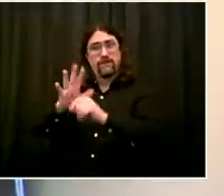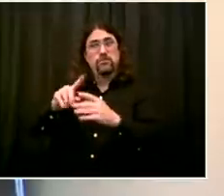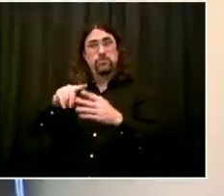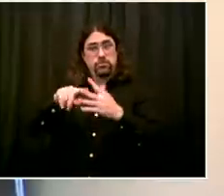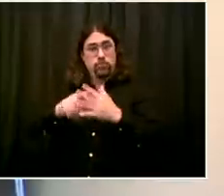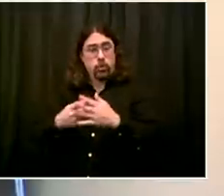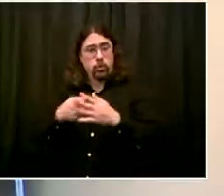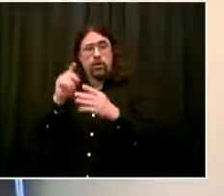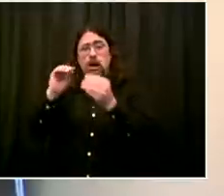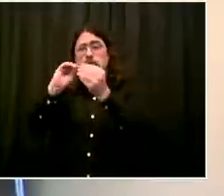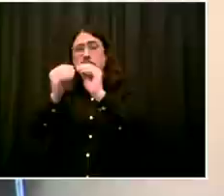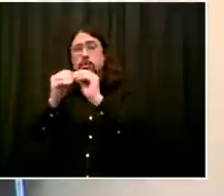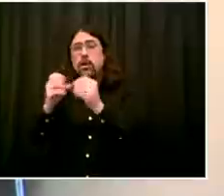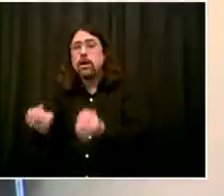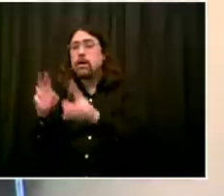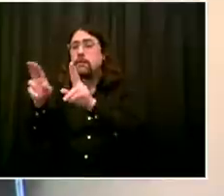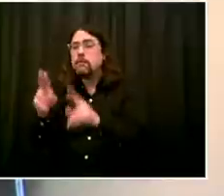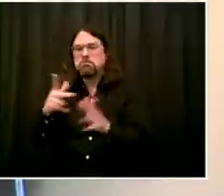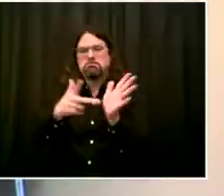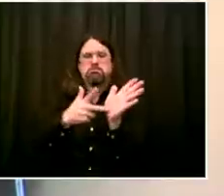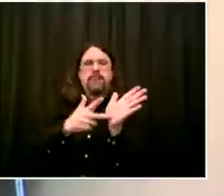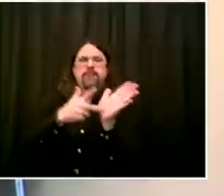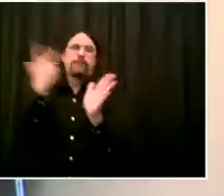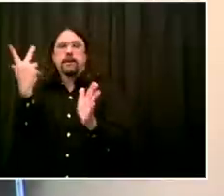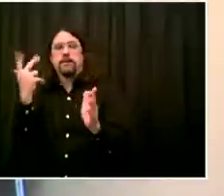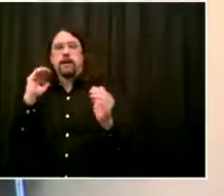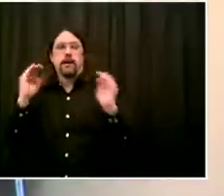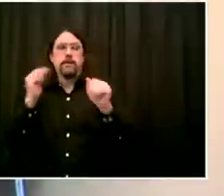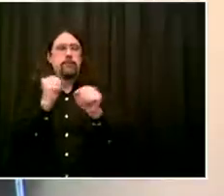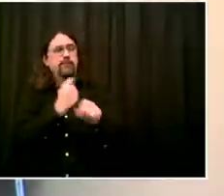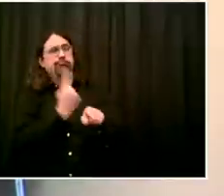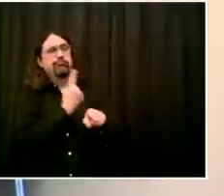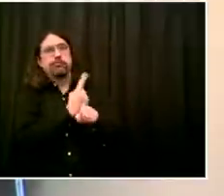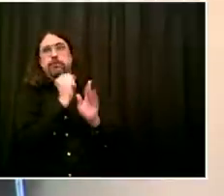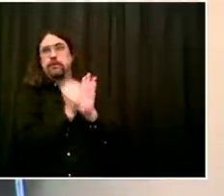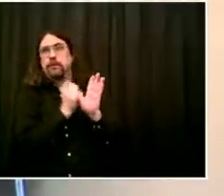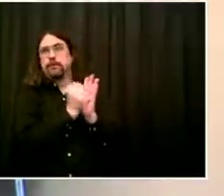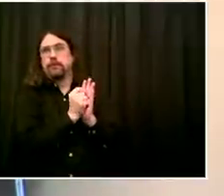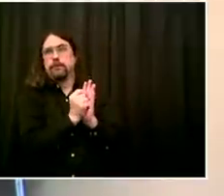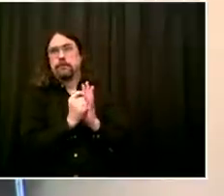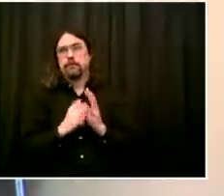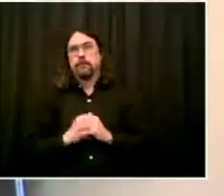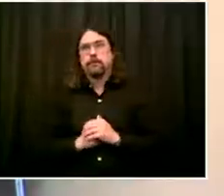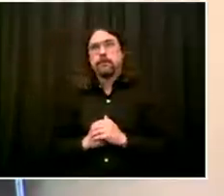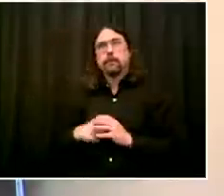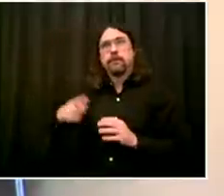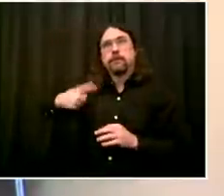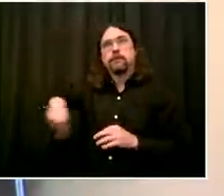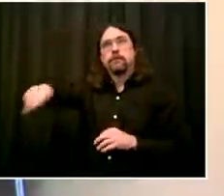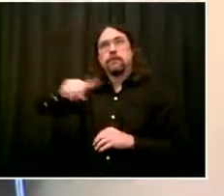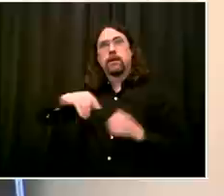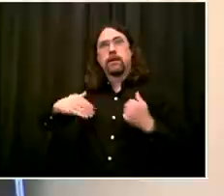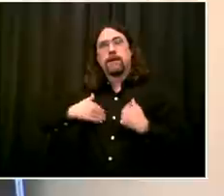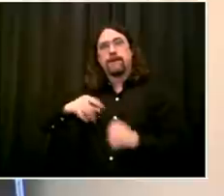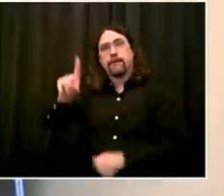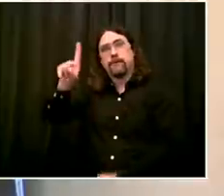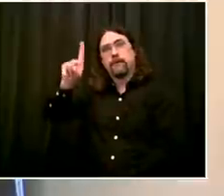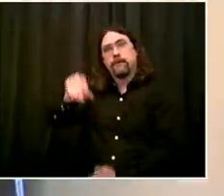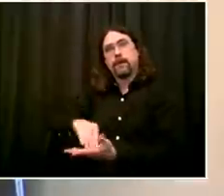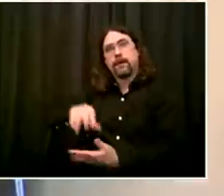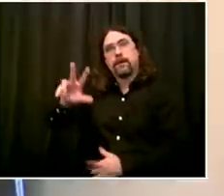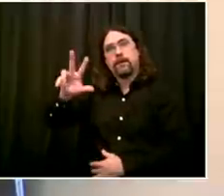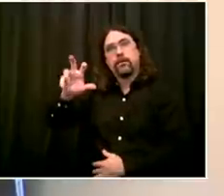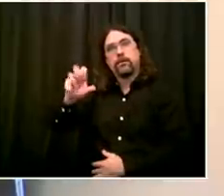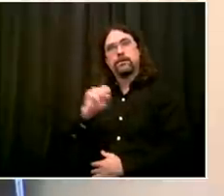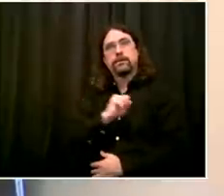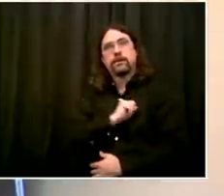staff to address this unprecedented demand. And we're working through those applications. We've gotten a range of